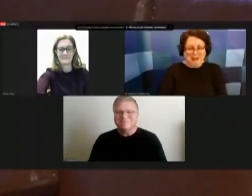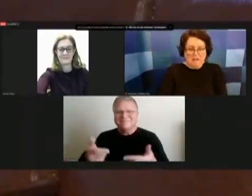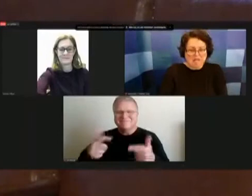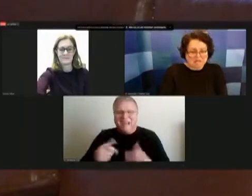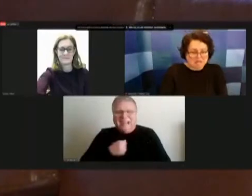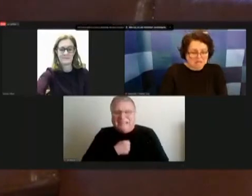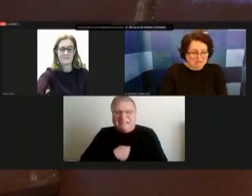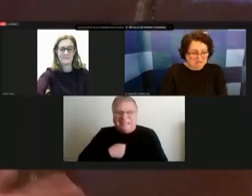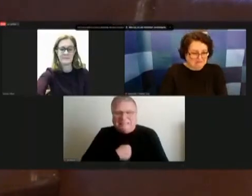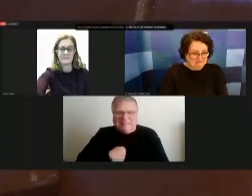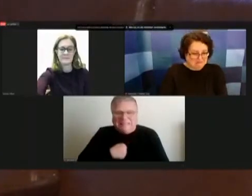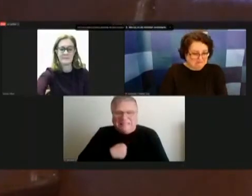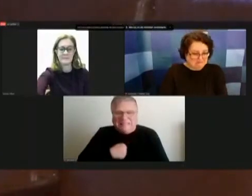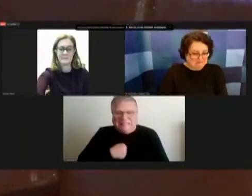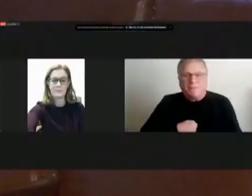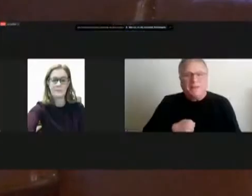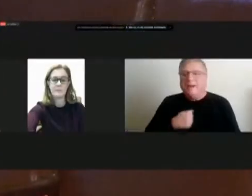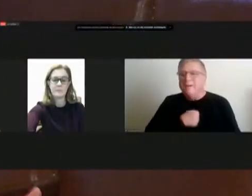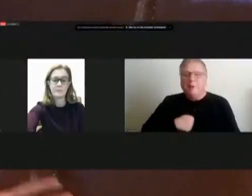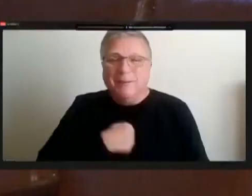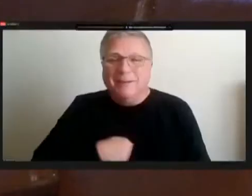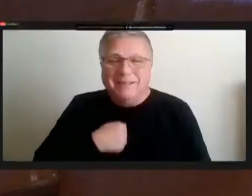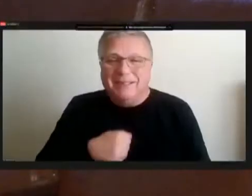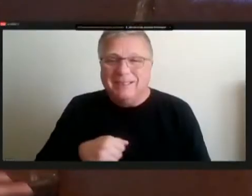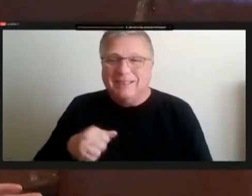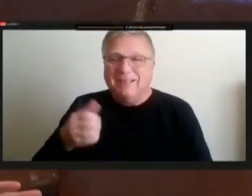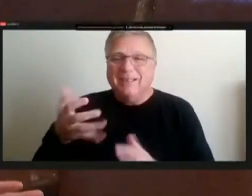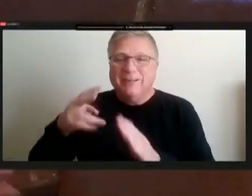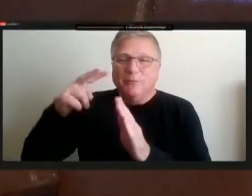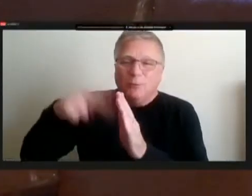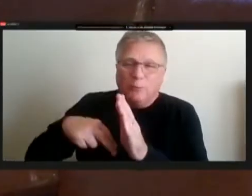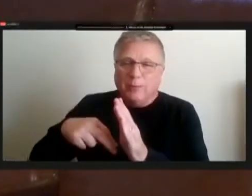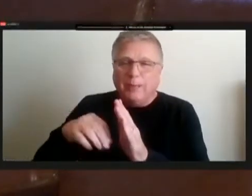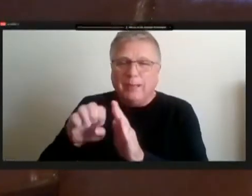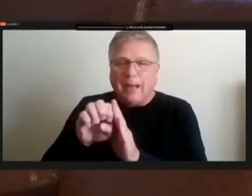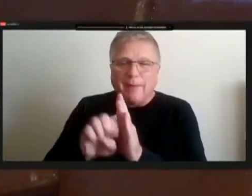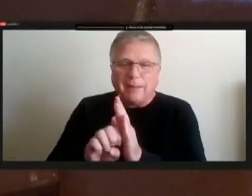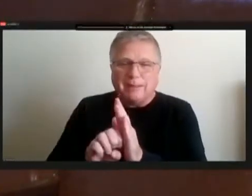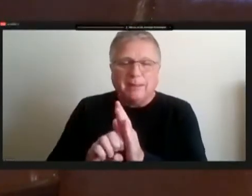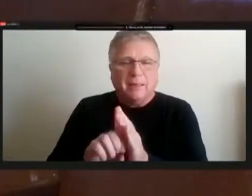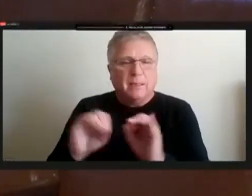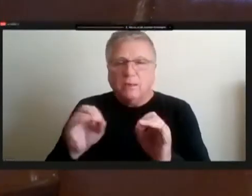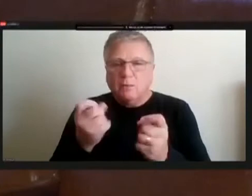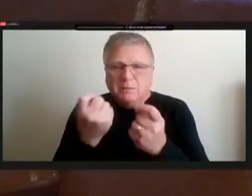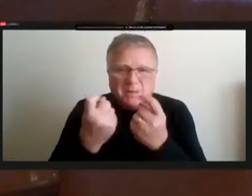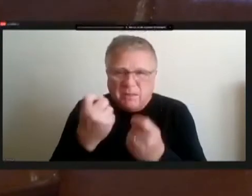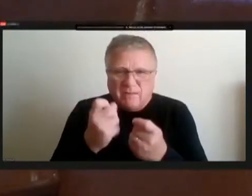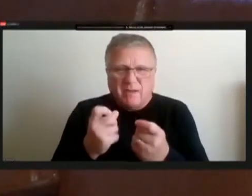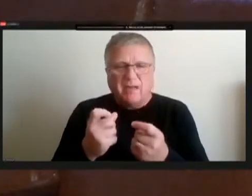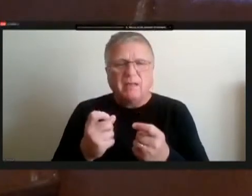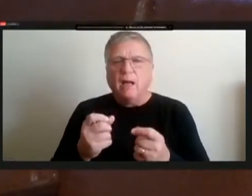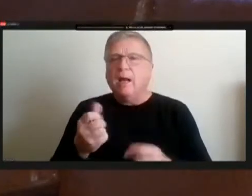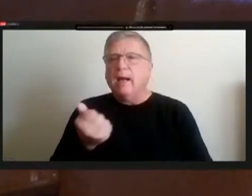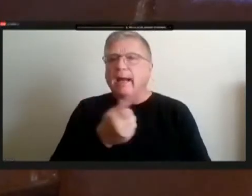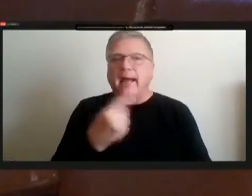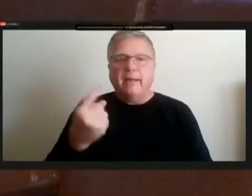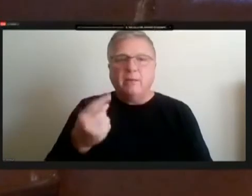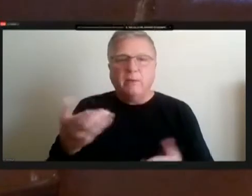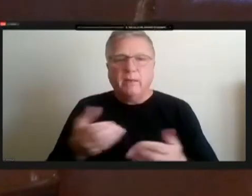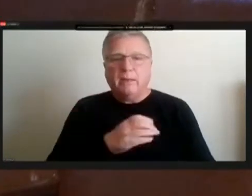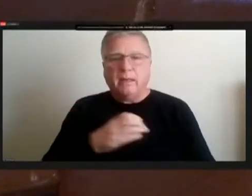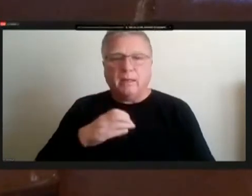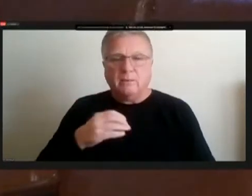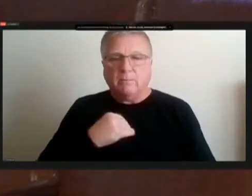timeout i apologize he read ethics and since no one asked a specific question does anyone any council member have a